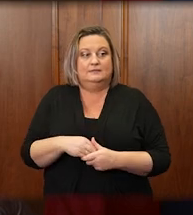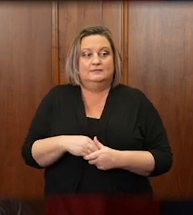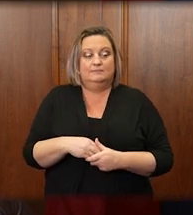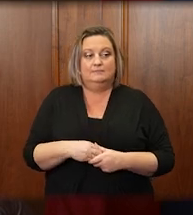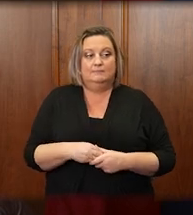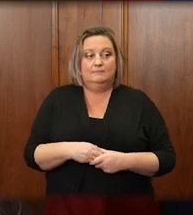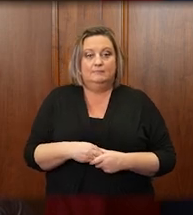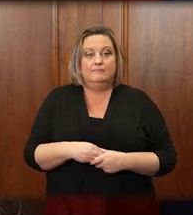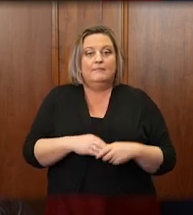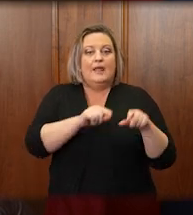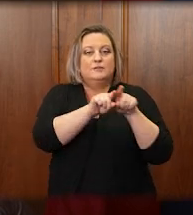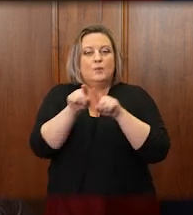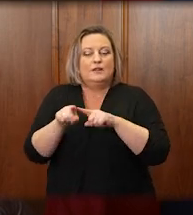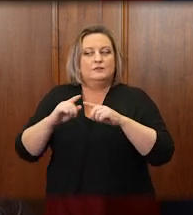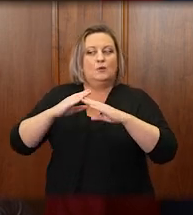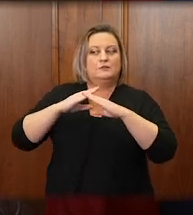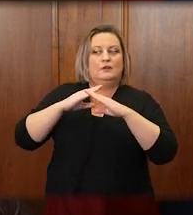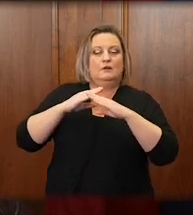controversies.